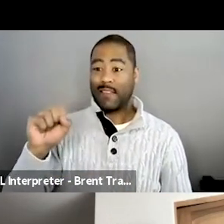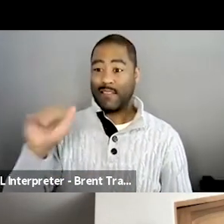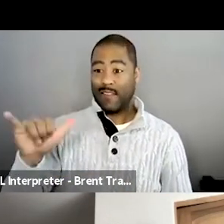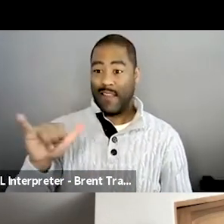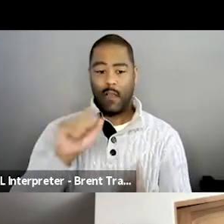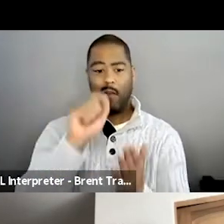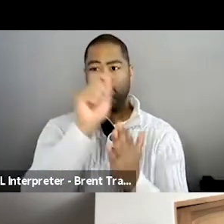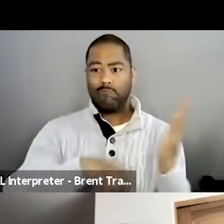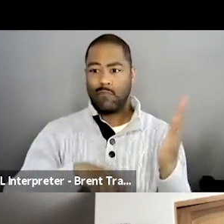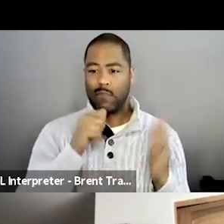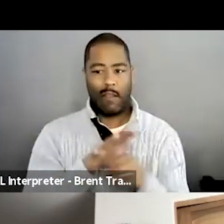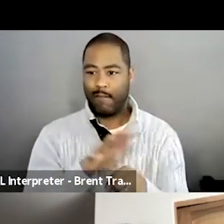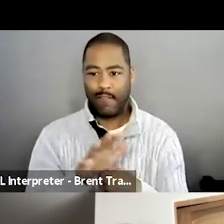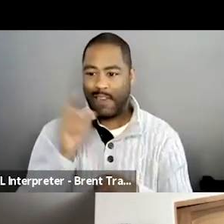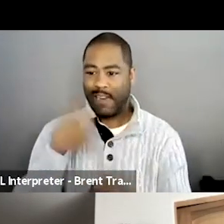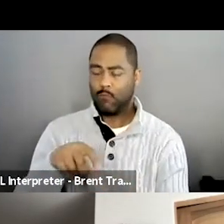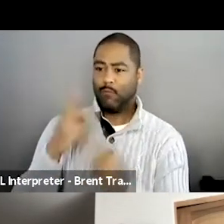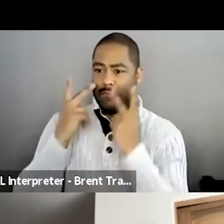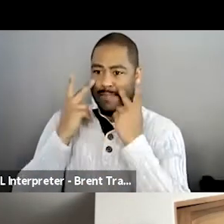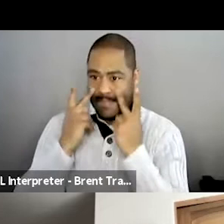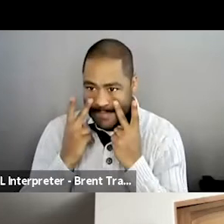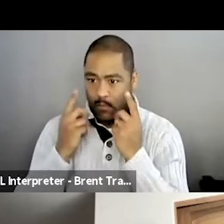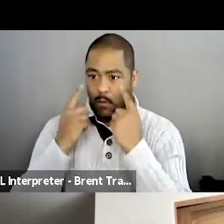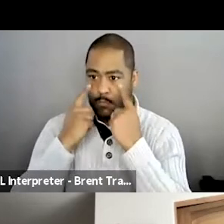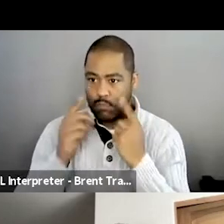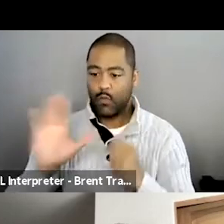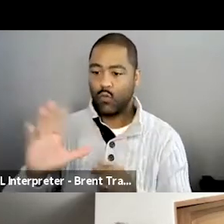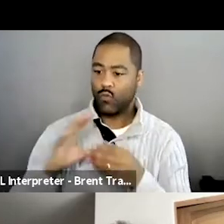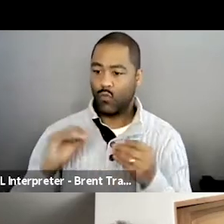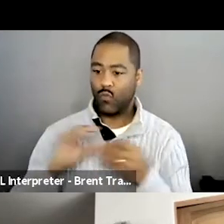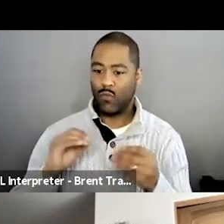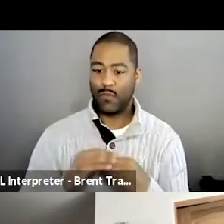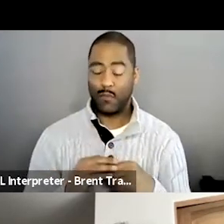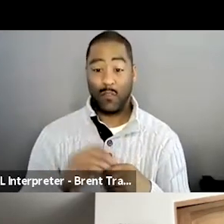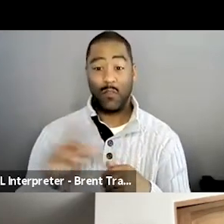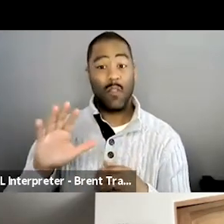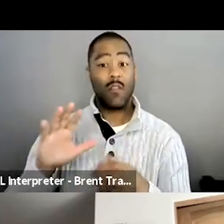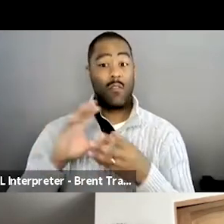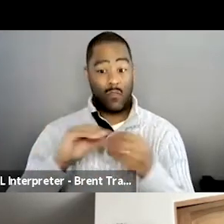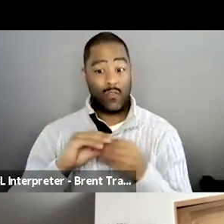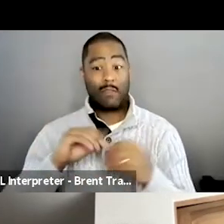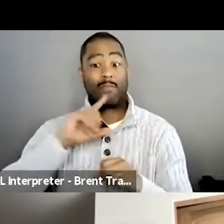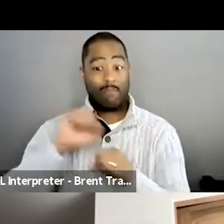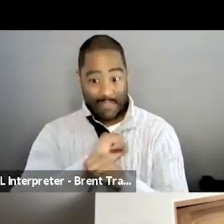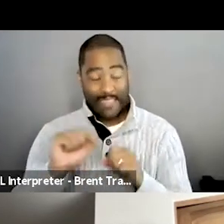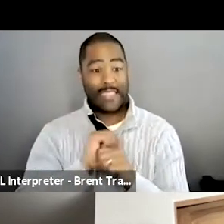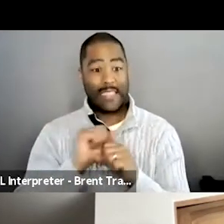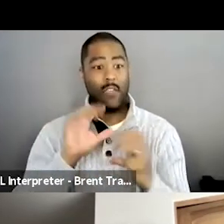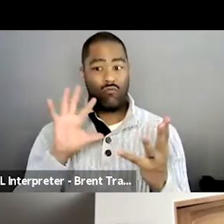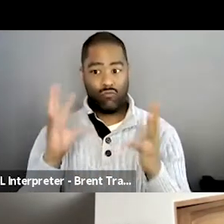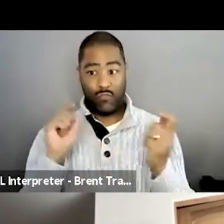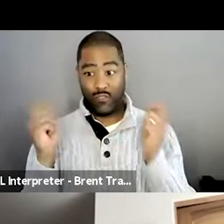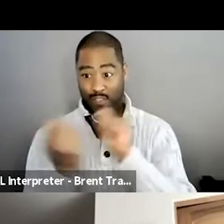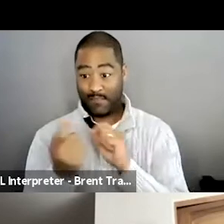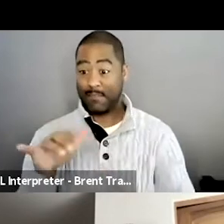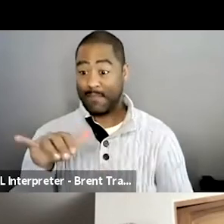it. And so that's kind of, and it did sort of take a life of its own, but at the end of the day, this is exactly what I wanted for her.